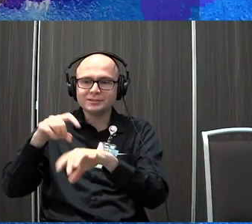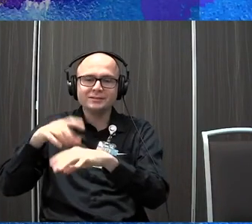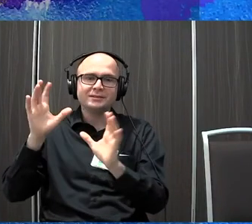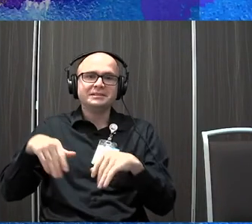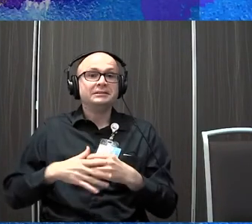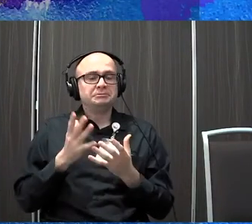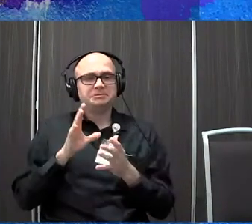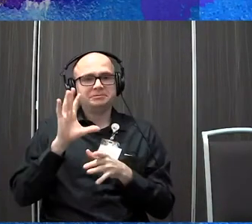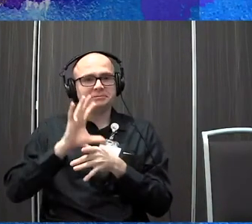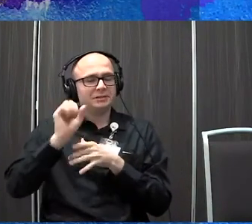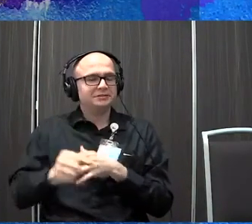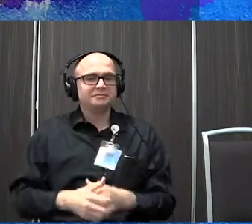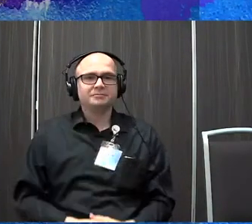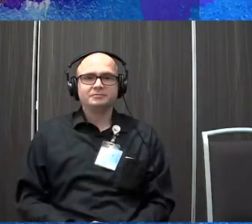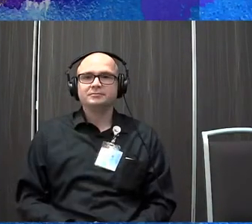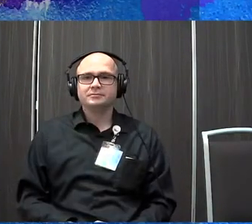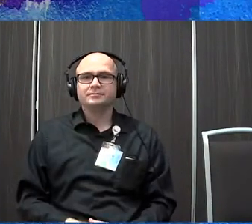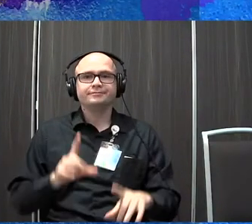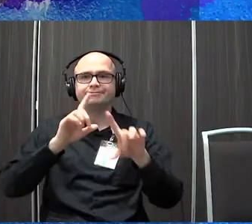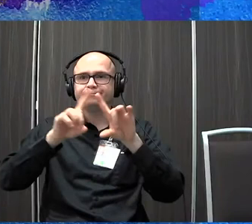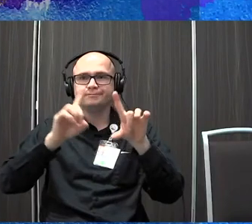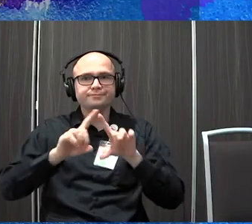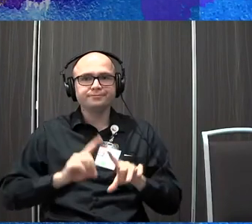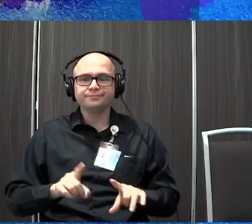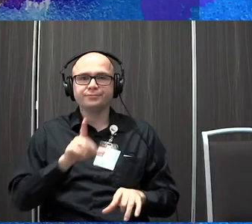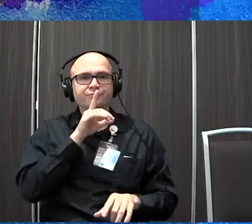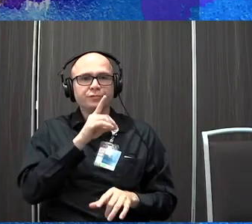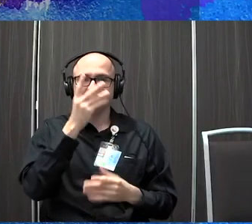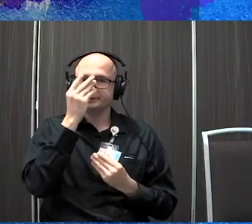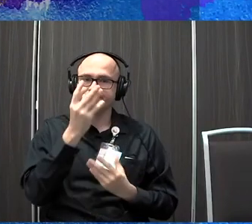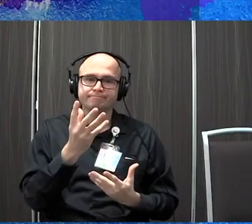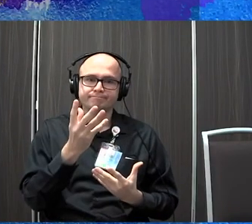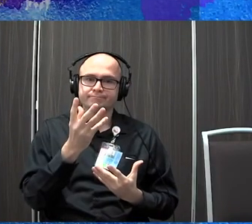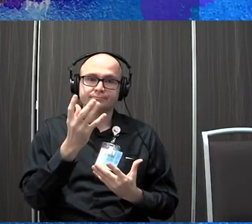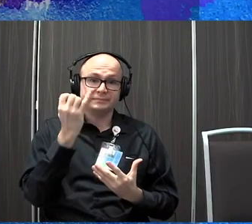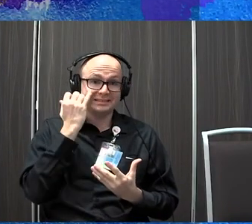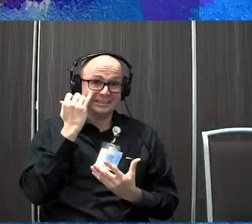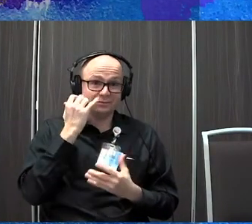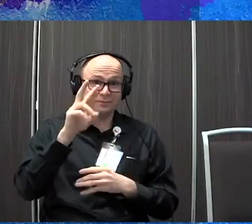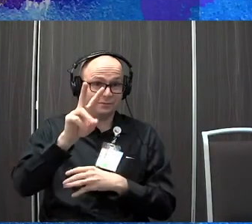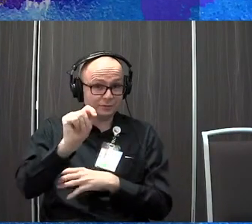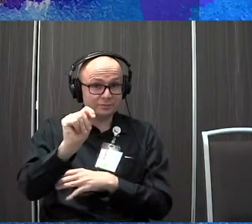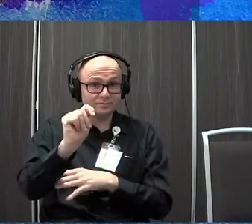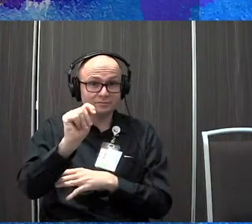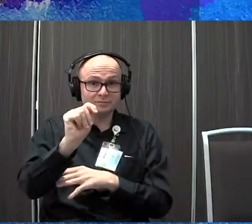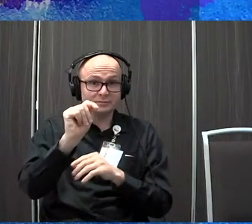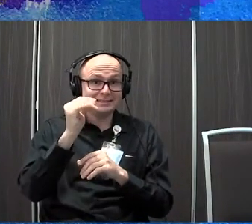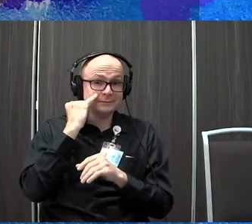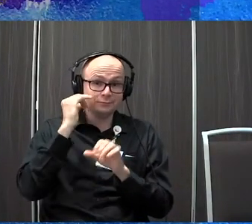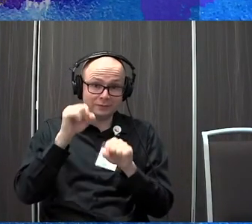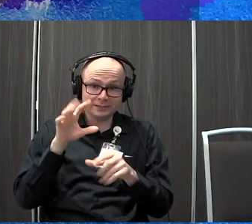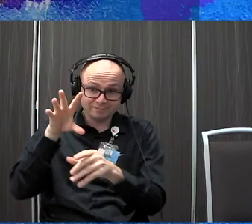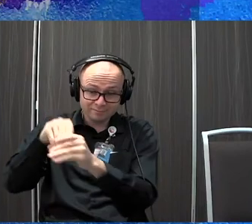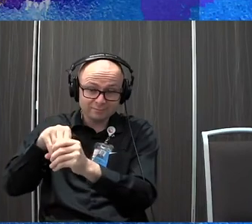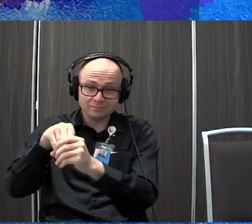pretty awesome. So, um, all of these things, I are just really to say that if you can do vestibular therapy, if you are able to,